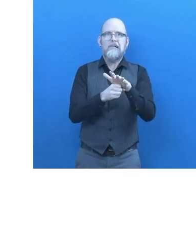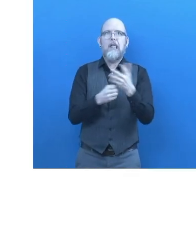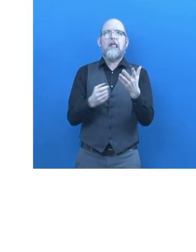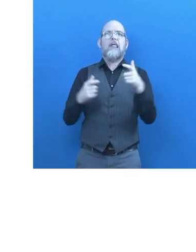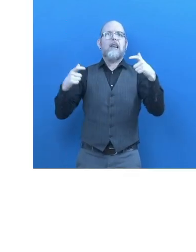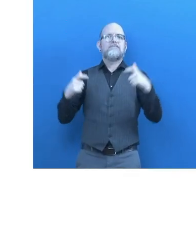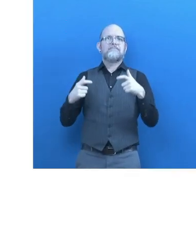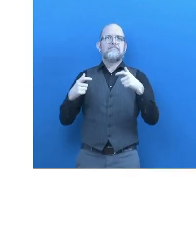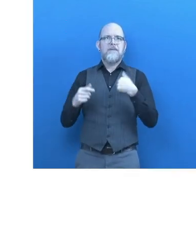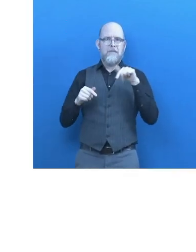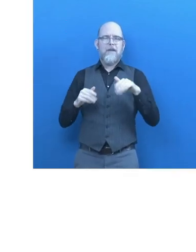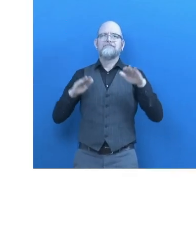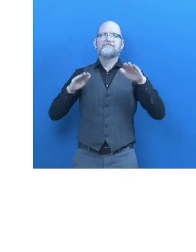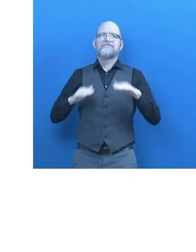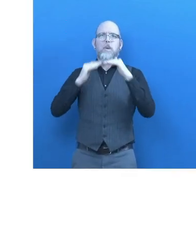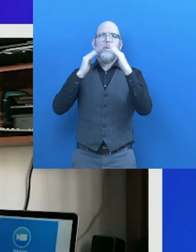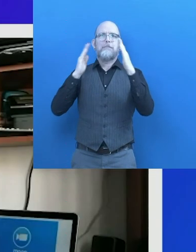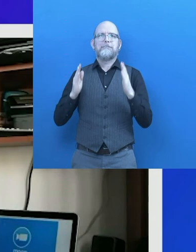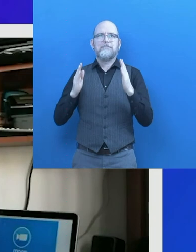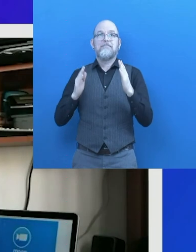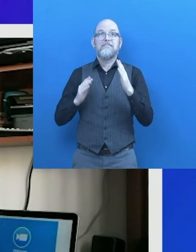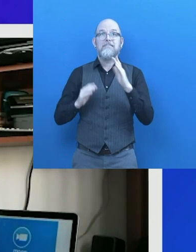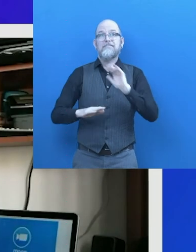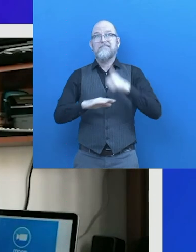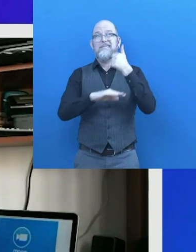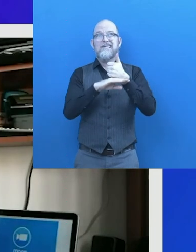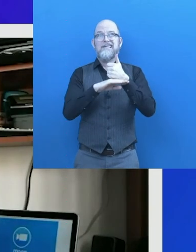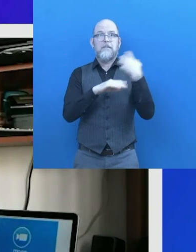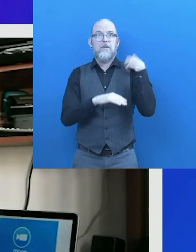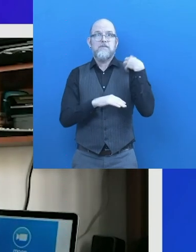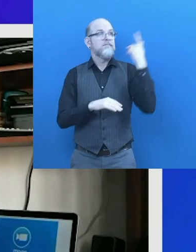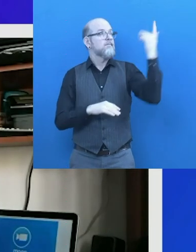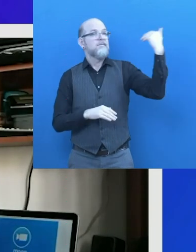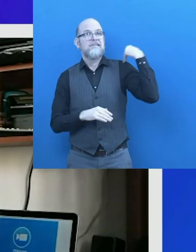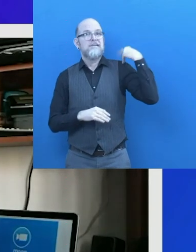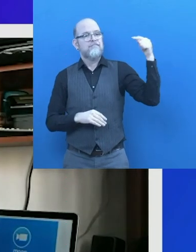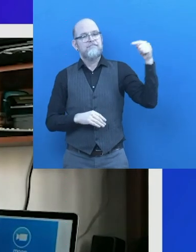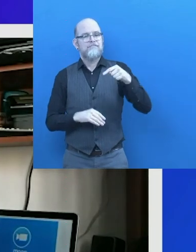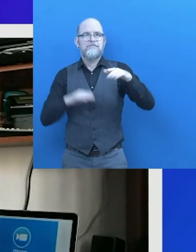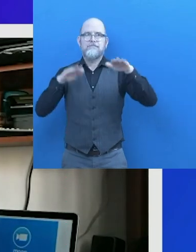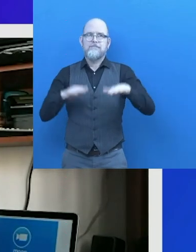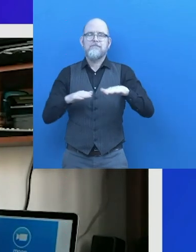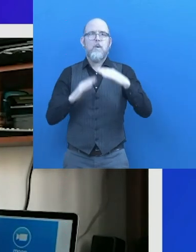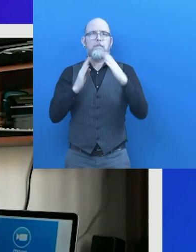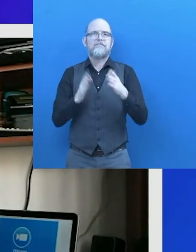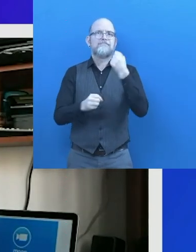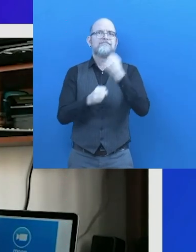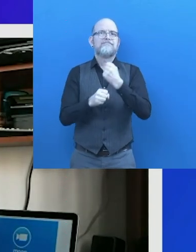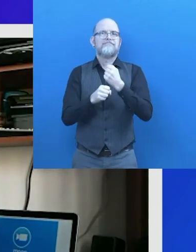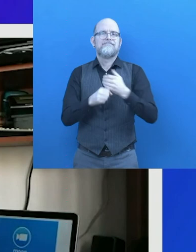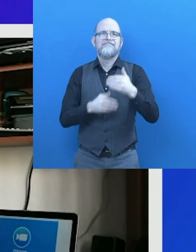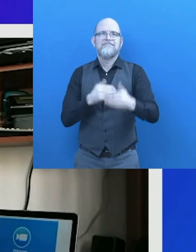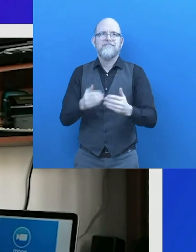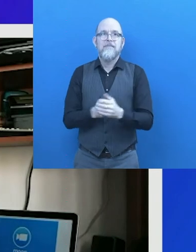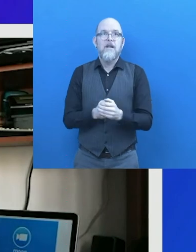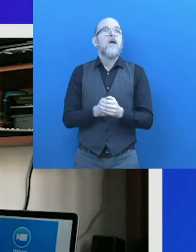How did this solution help you? With the quarantine happened by the COVID-19, I had